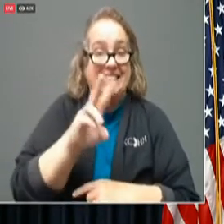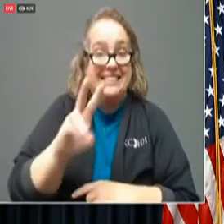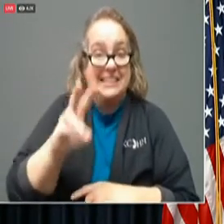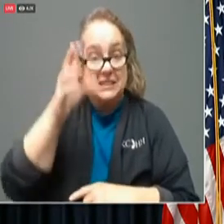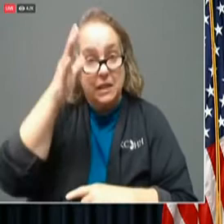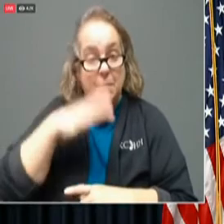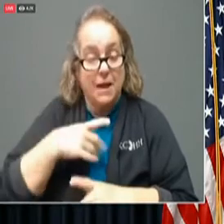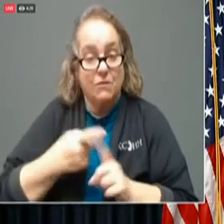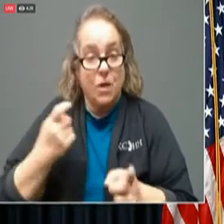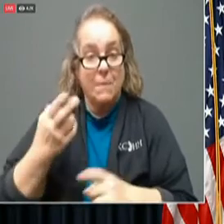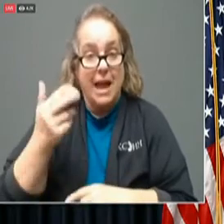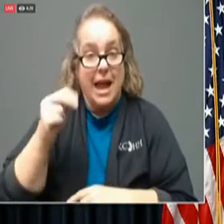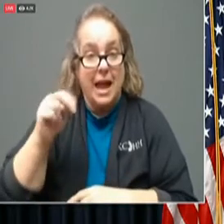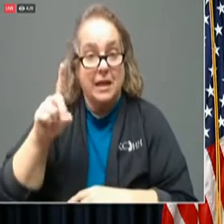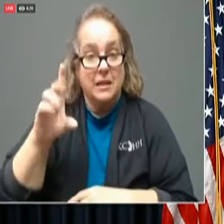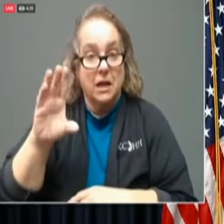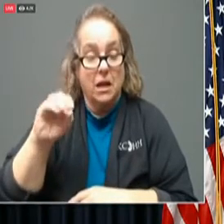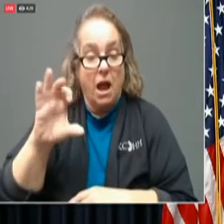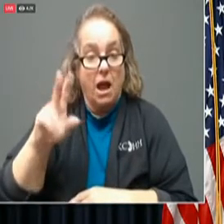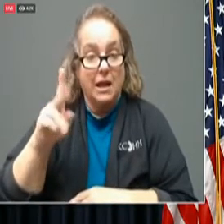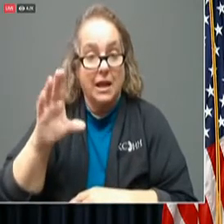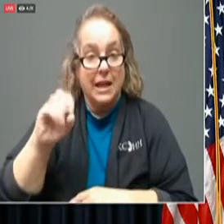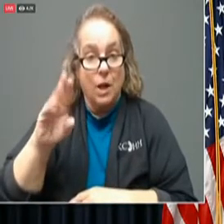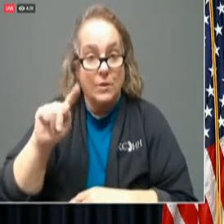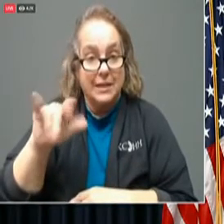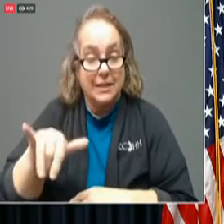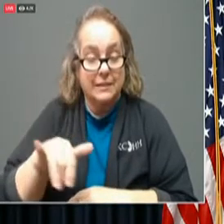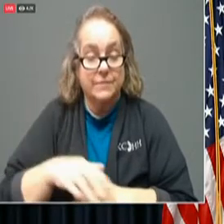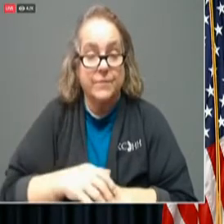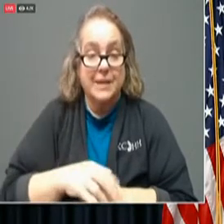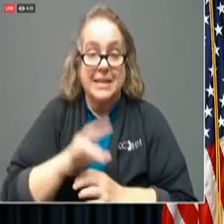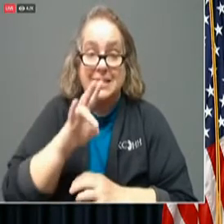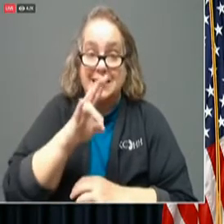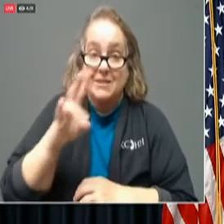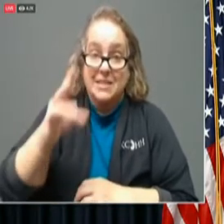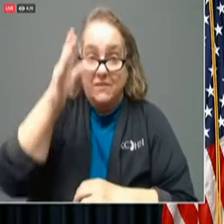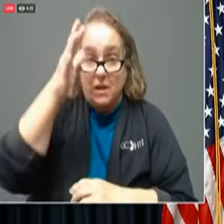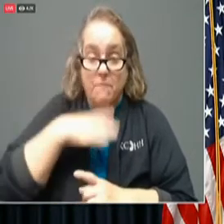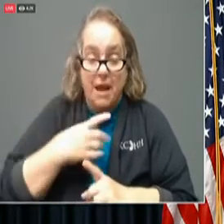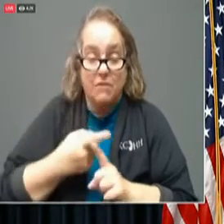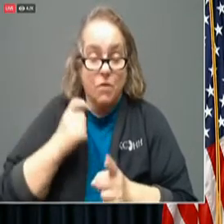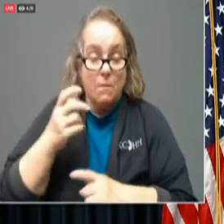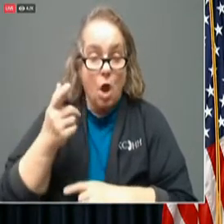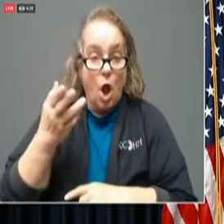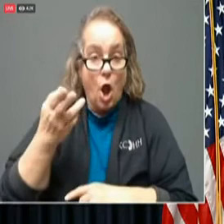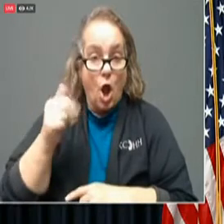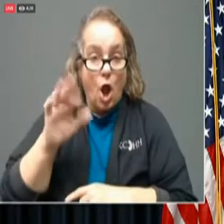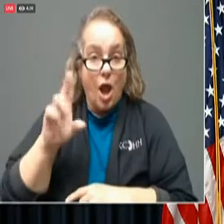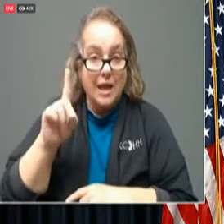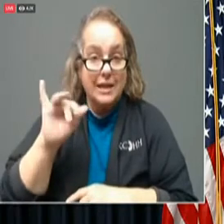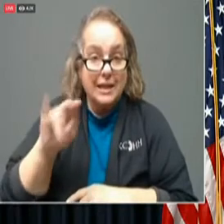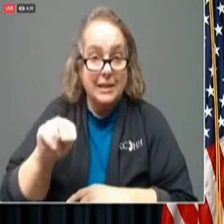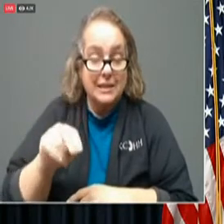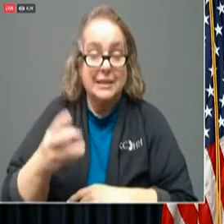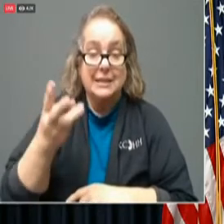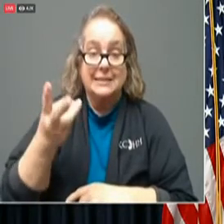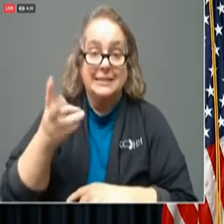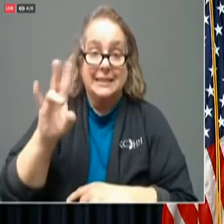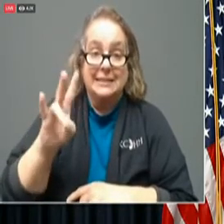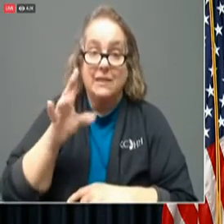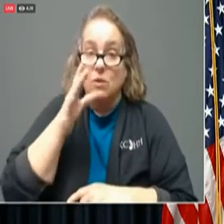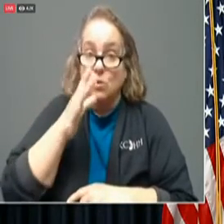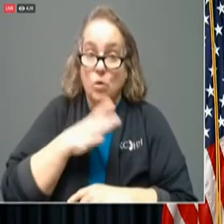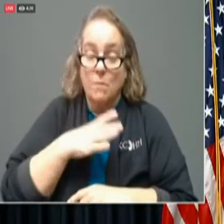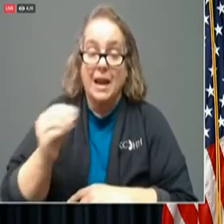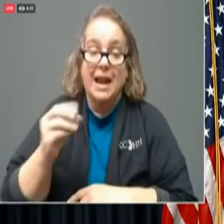Hancock County, a 77 year old man from Hardin County, 67 year old woman and a 64